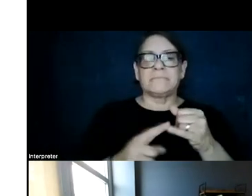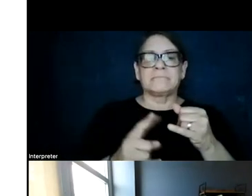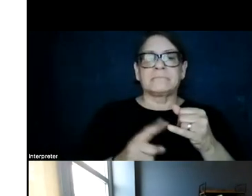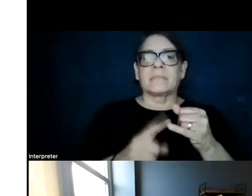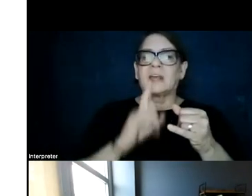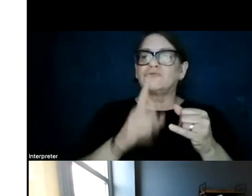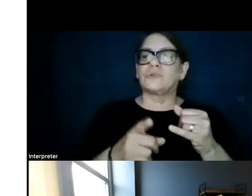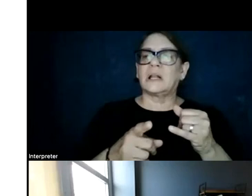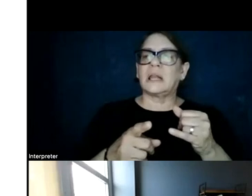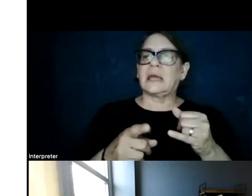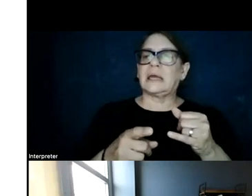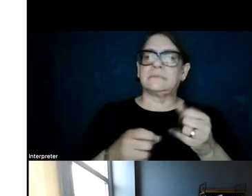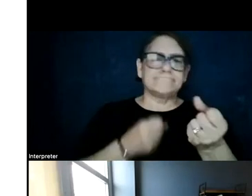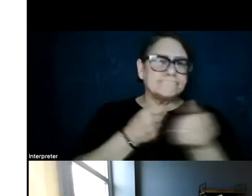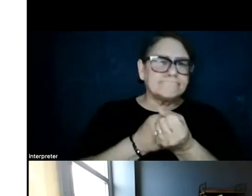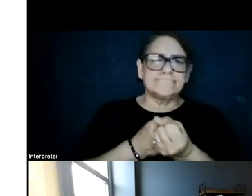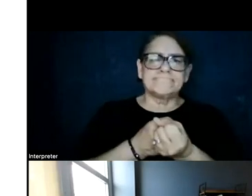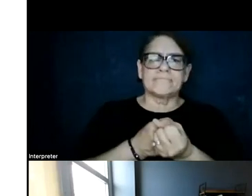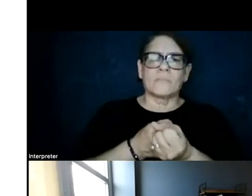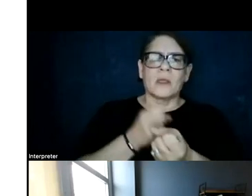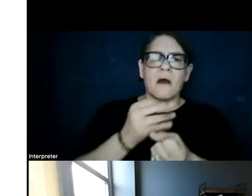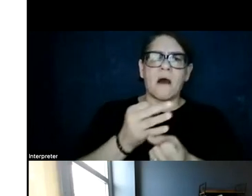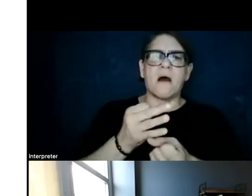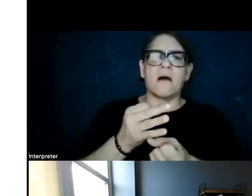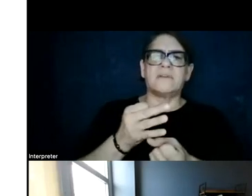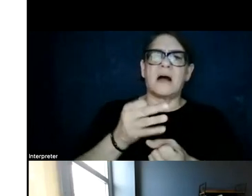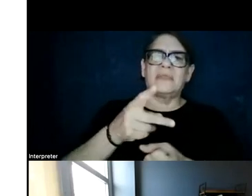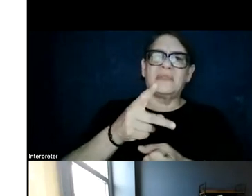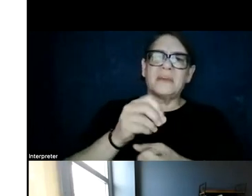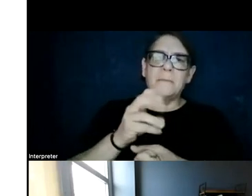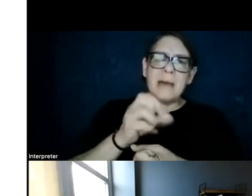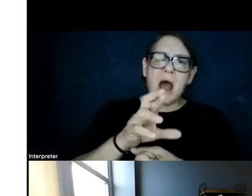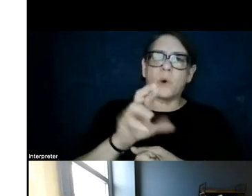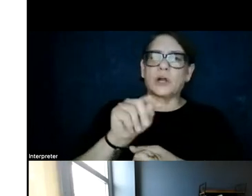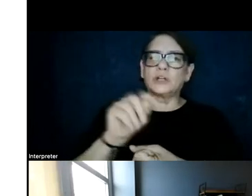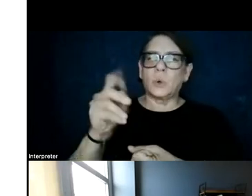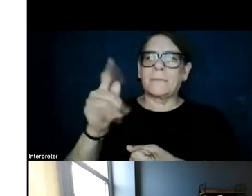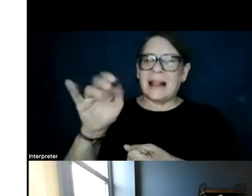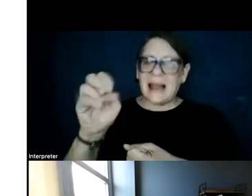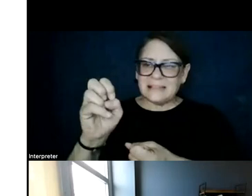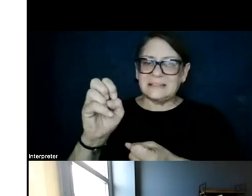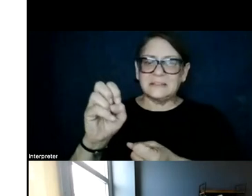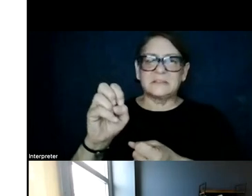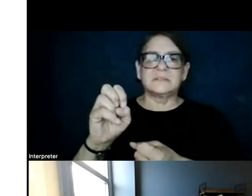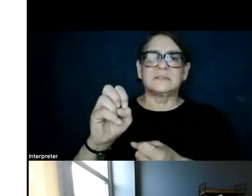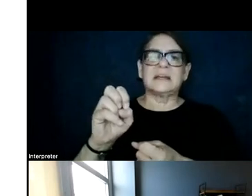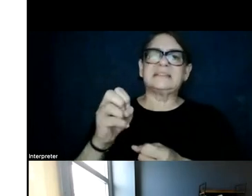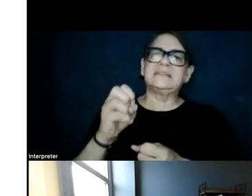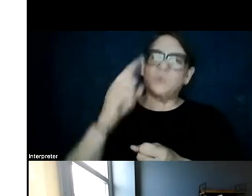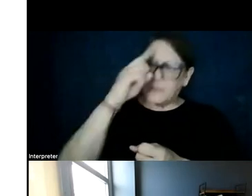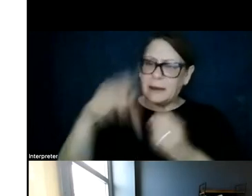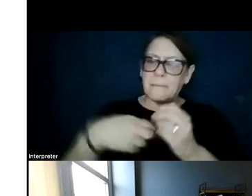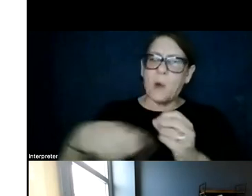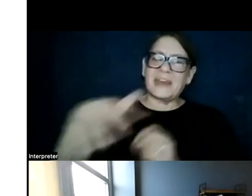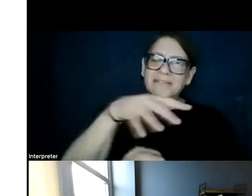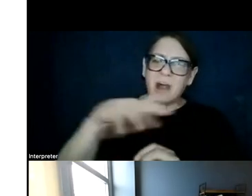a cornerstone of the power of police approach, is an assessment of the environmental and social impacts that